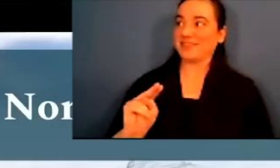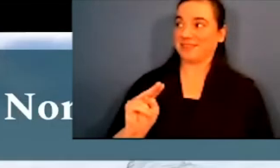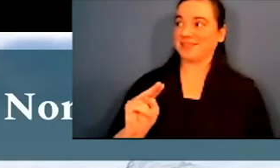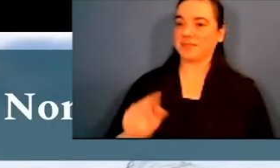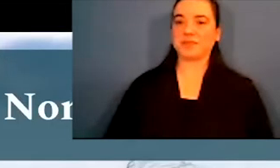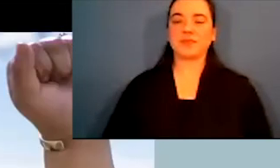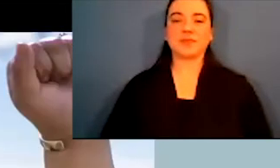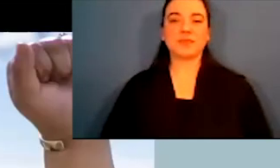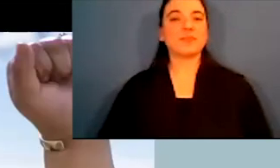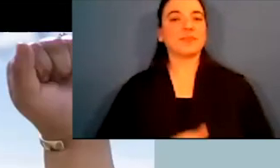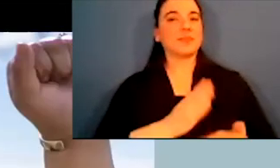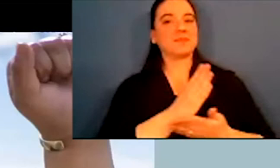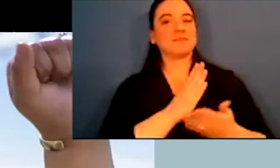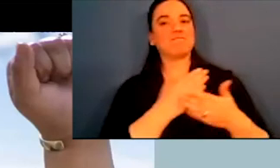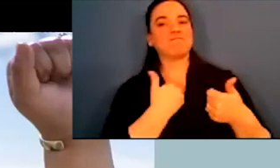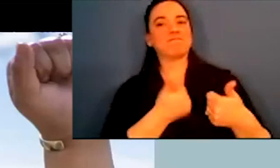Back to you, Jen.